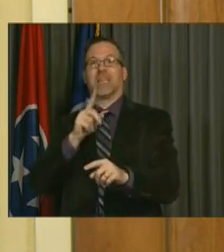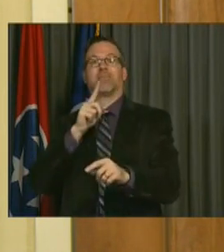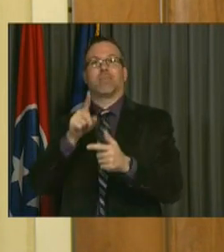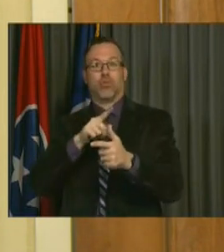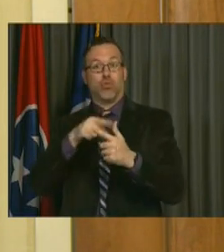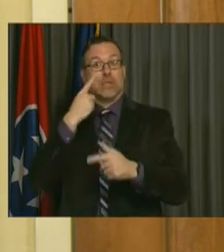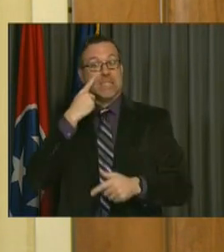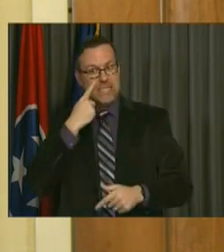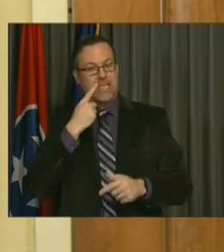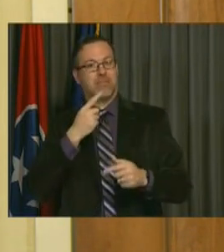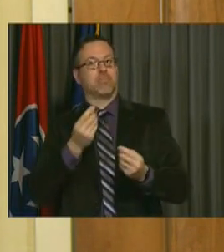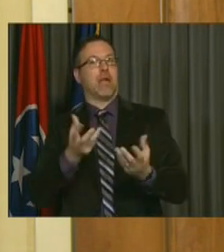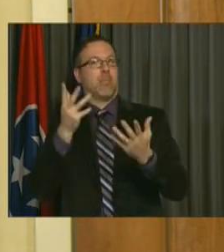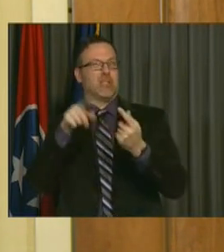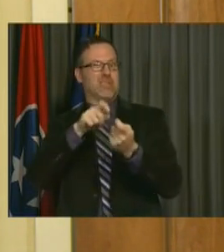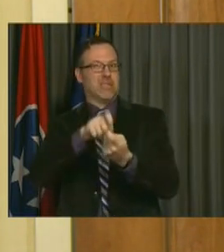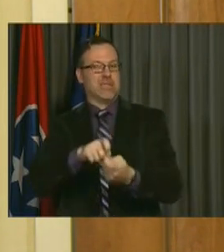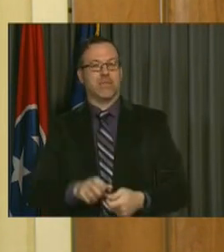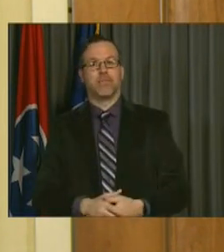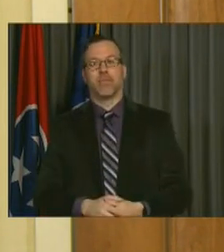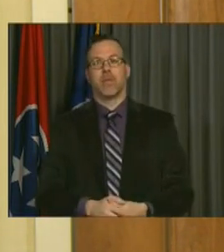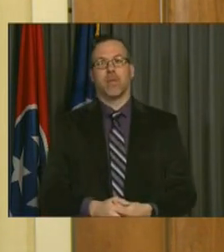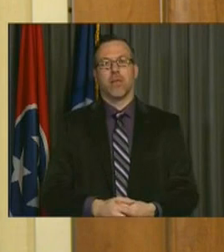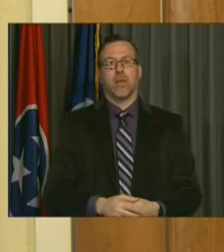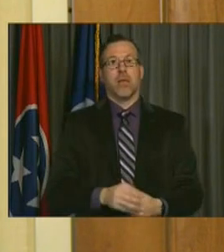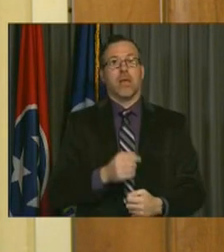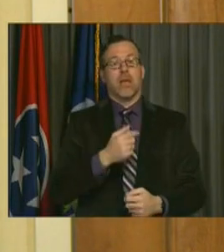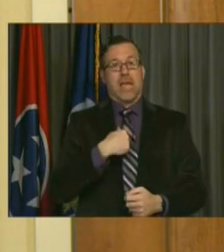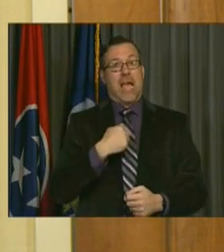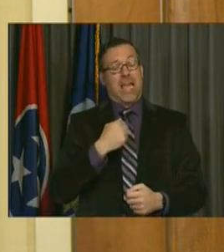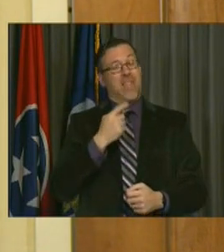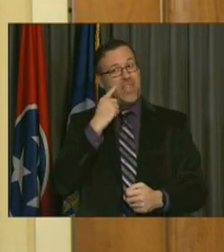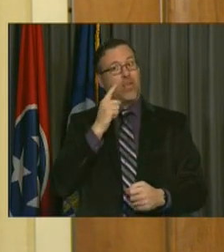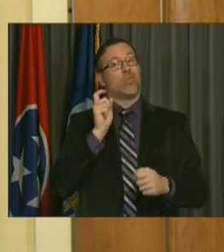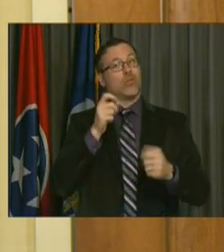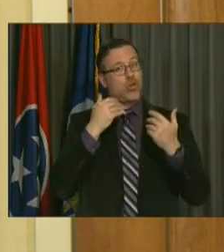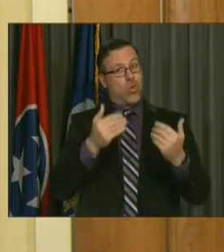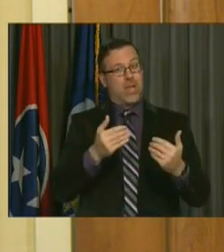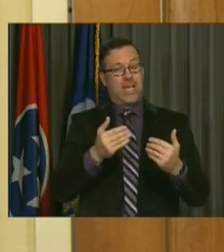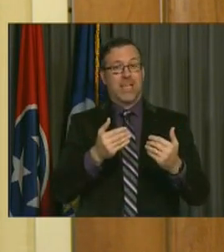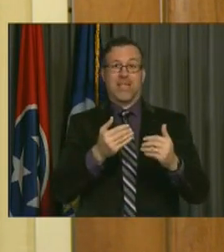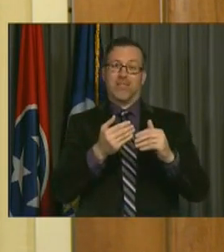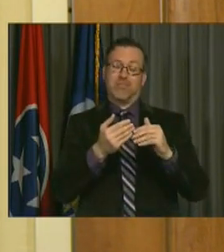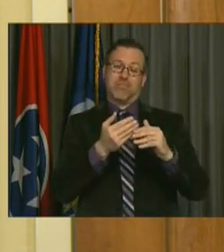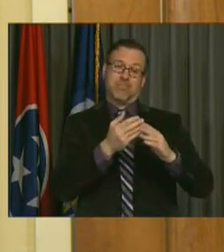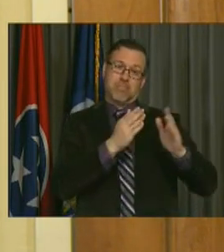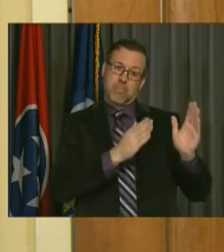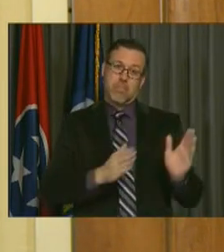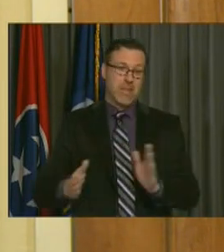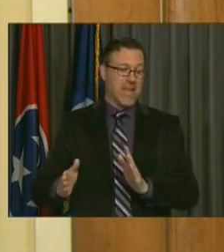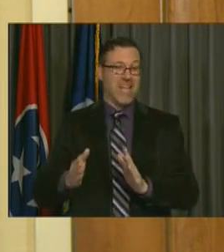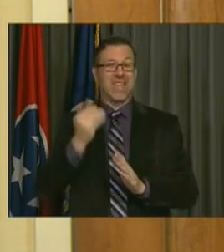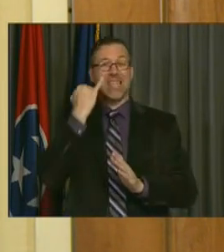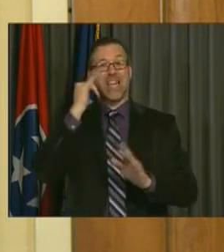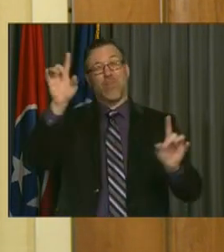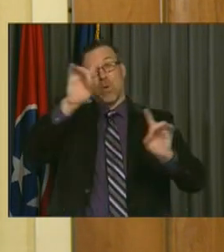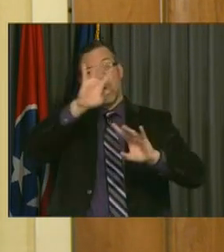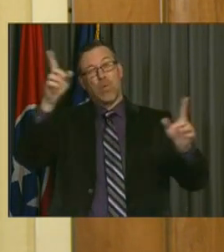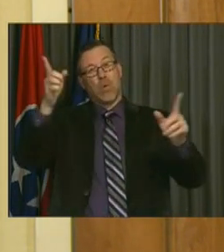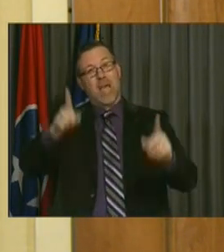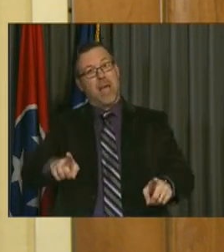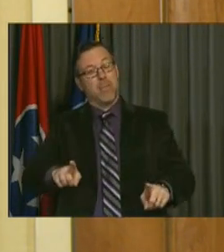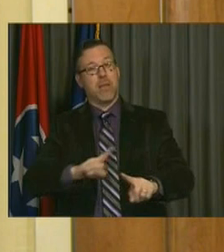And so, as I said earlier in my remarks, I think we need to plan for the worst. We need to hope for the best. But I've just got to